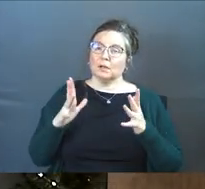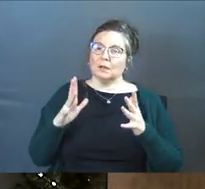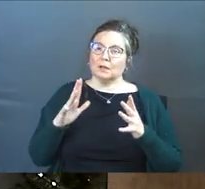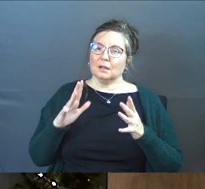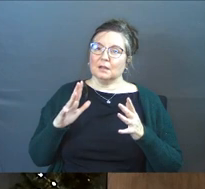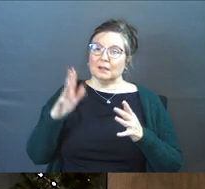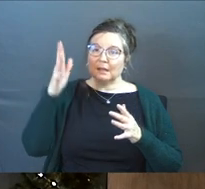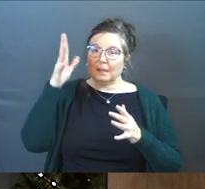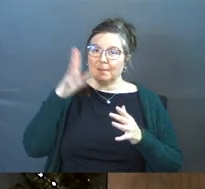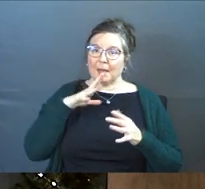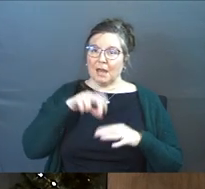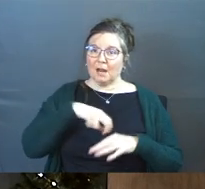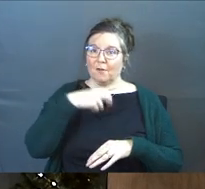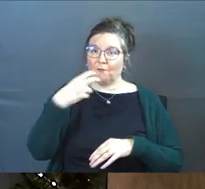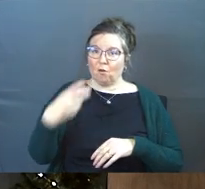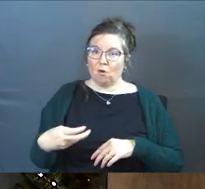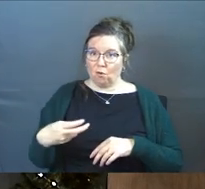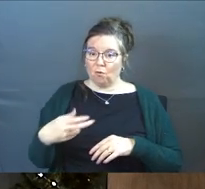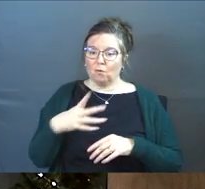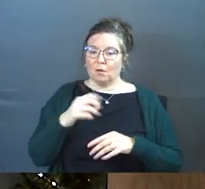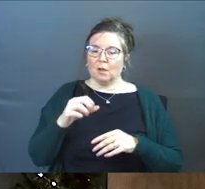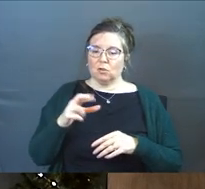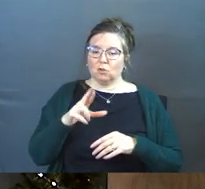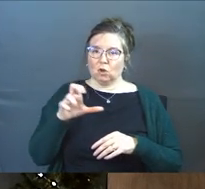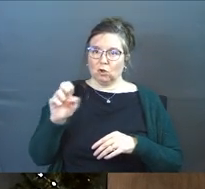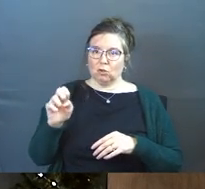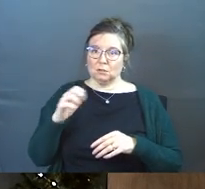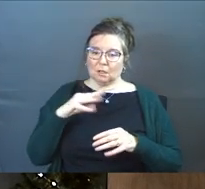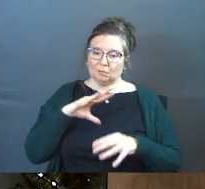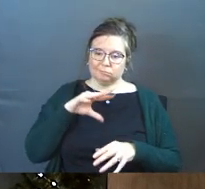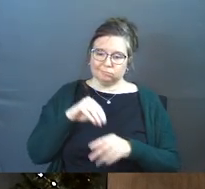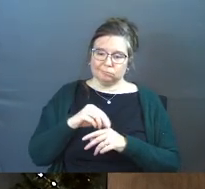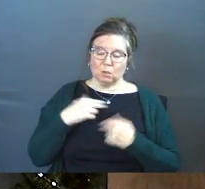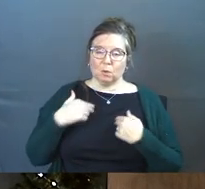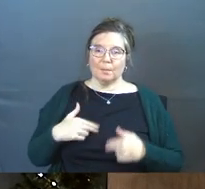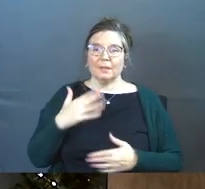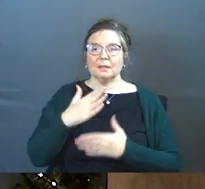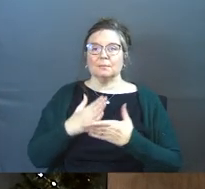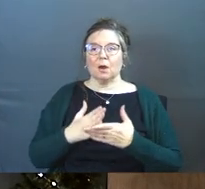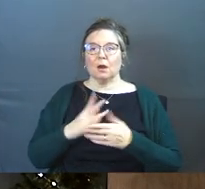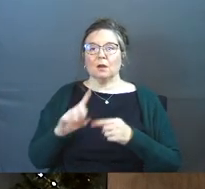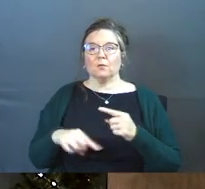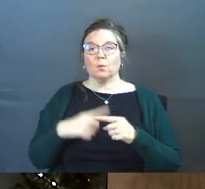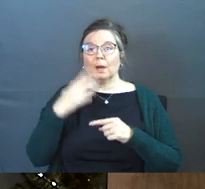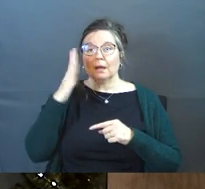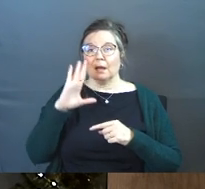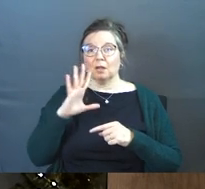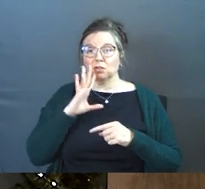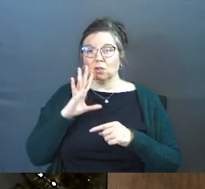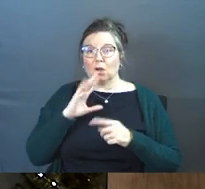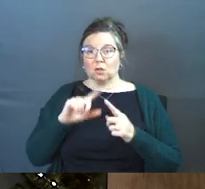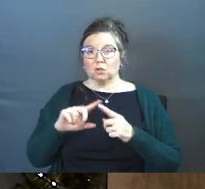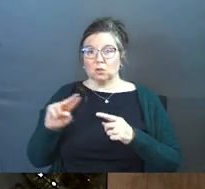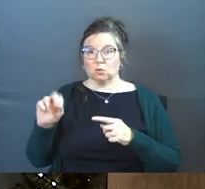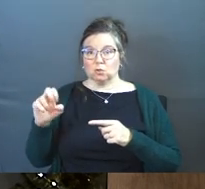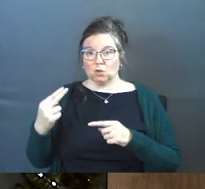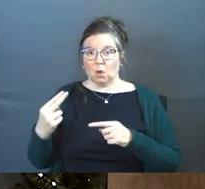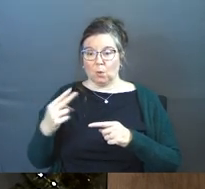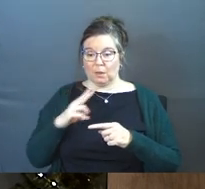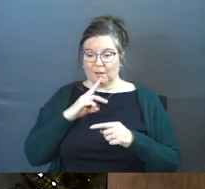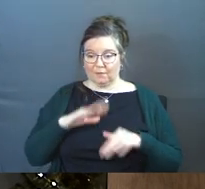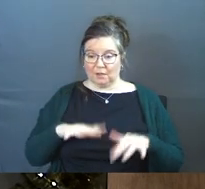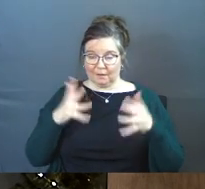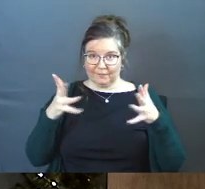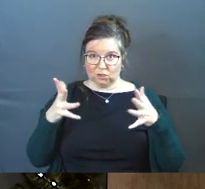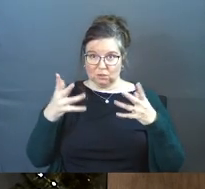the fall of mankind and the curse that came into humanity. And this is part of when God's talking to Noah after the flood.